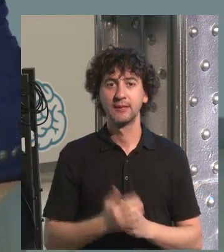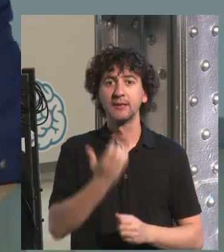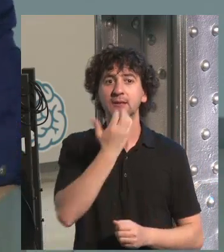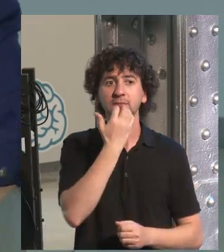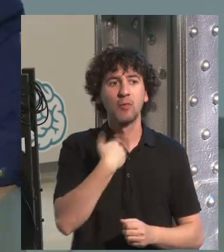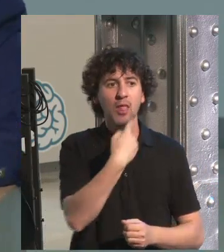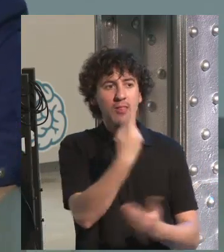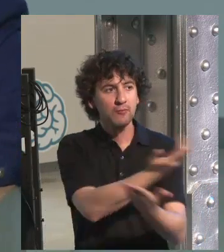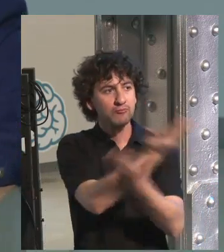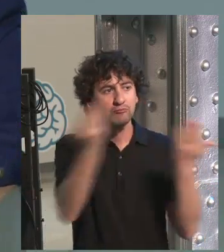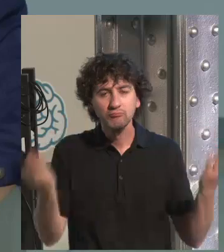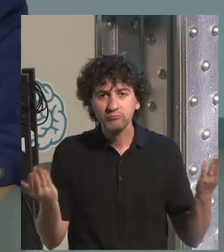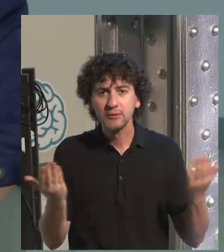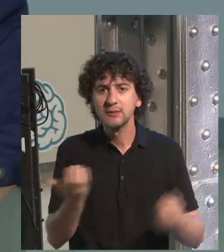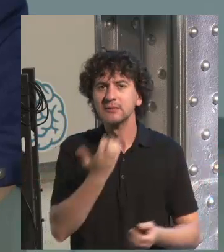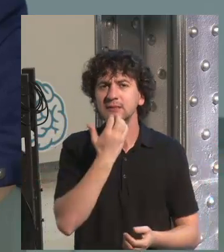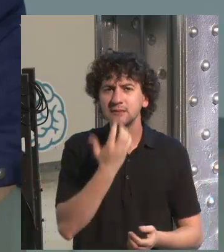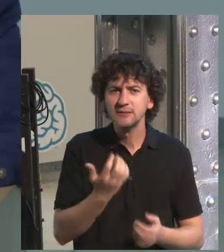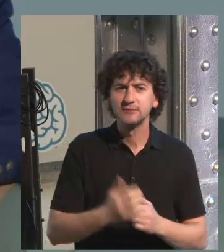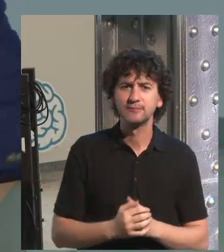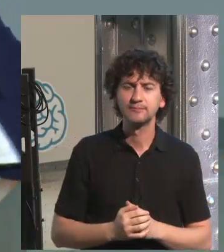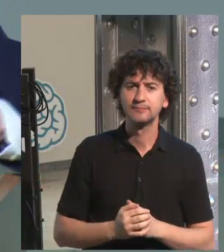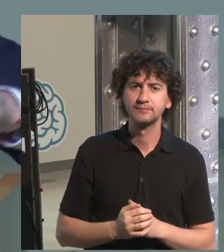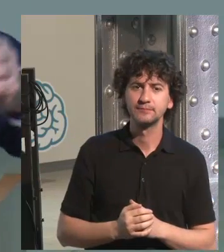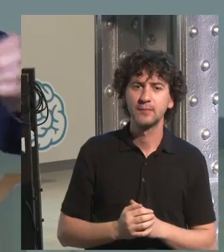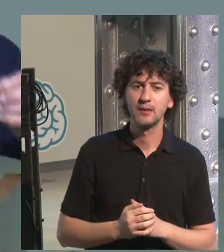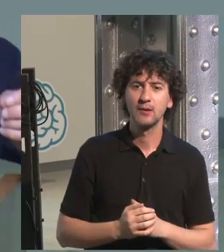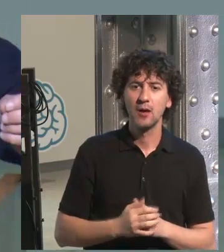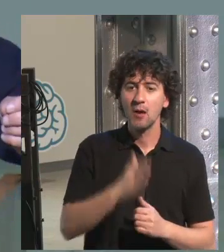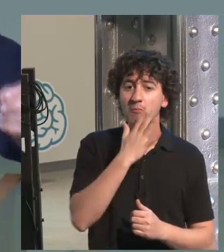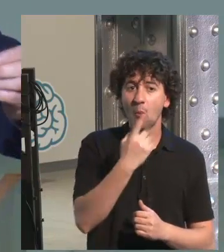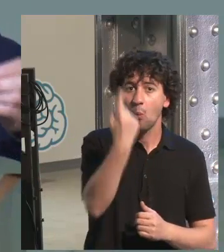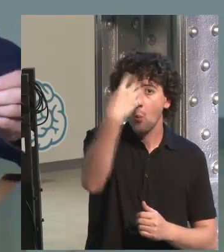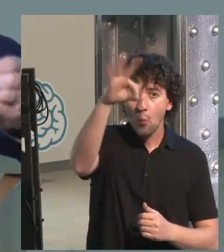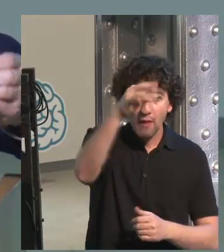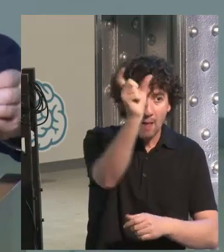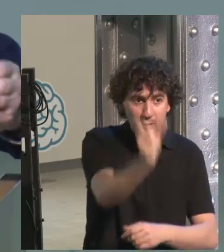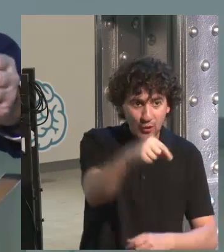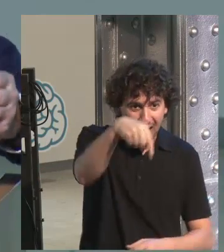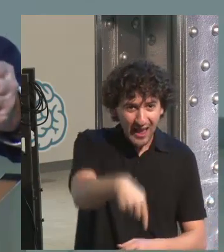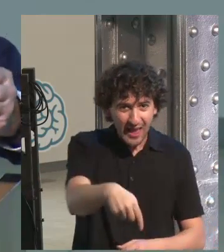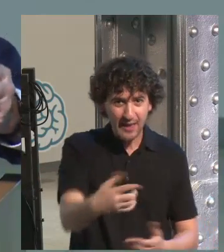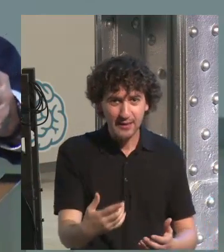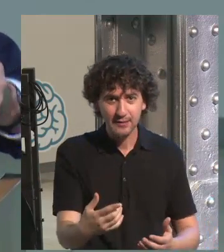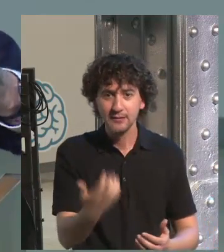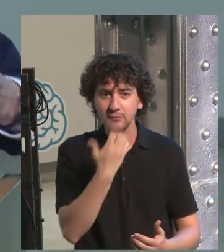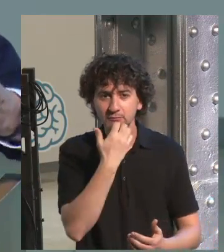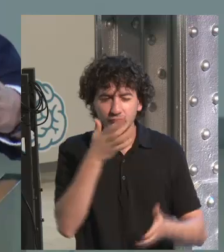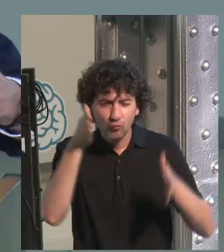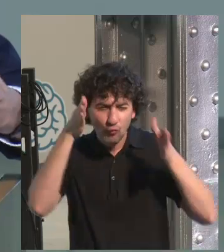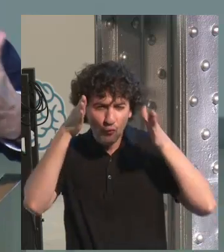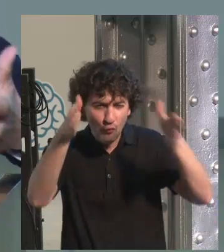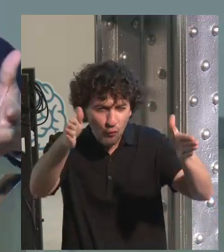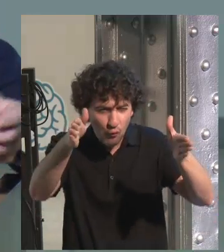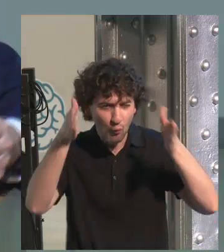If I tell you that even if there is only a single person here following